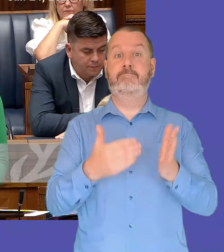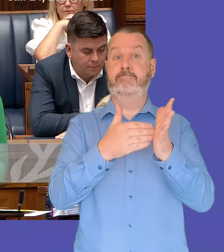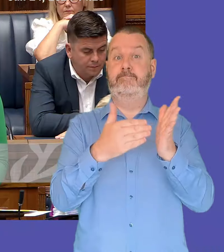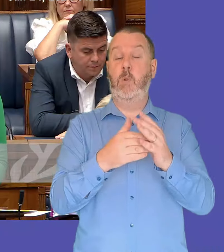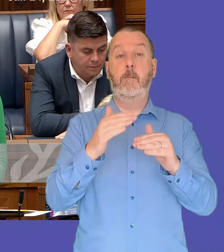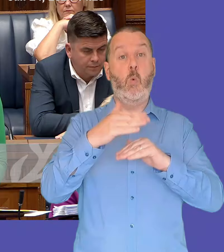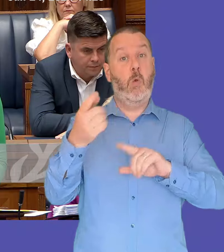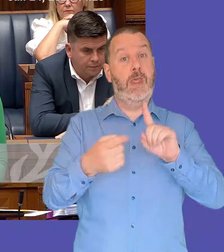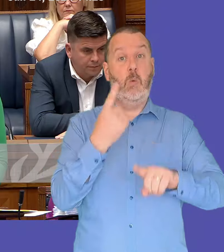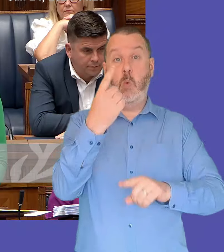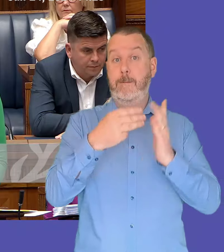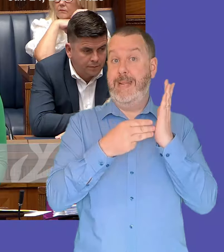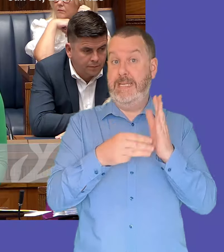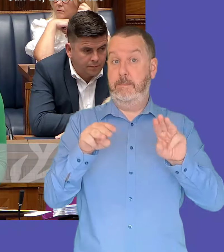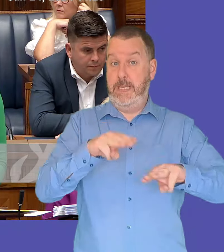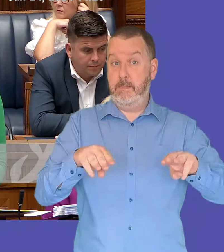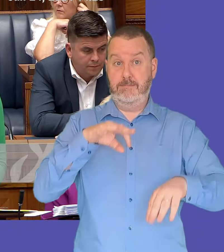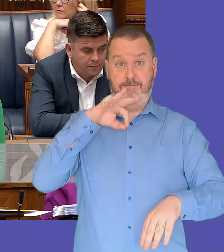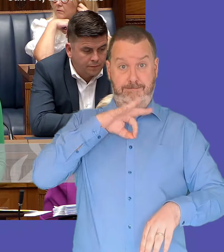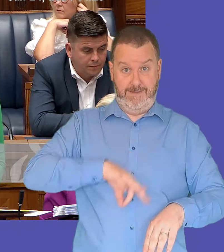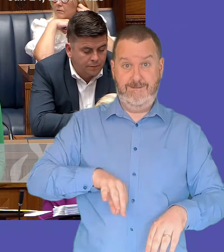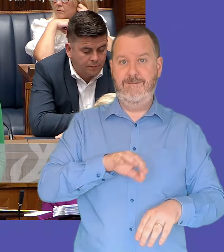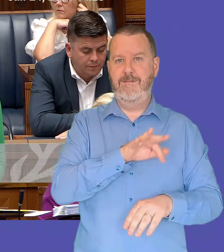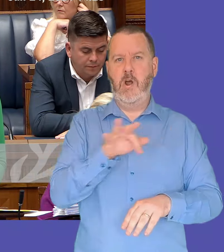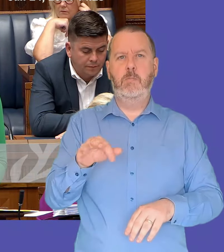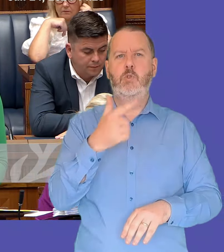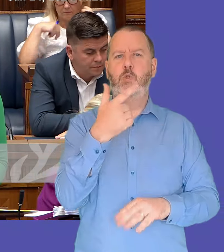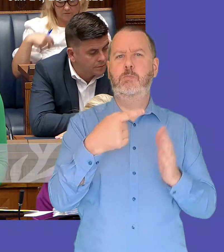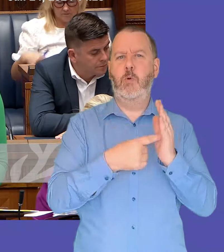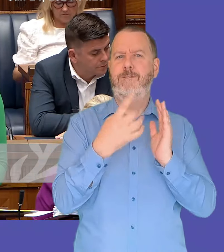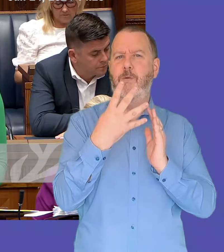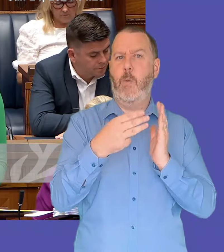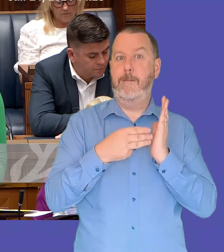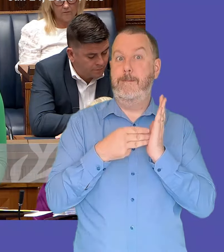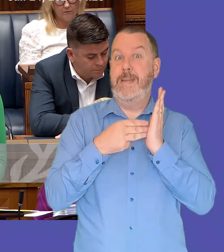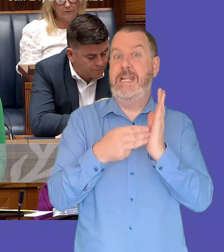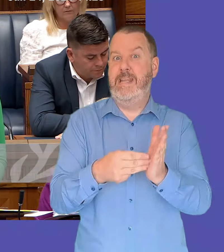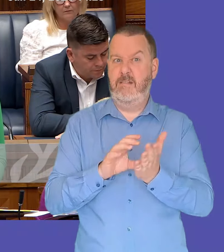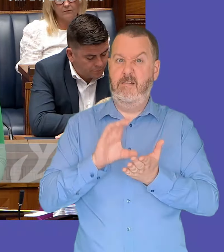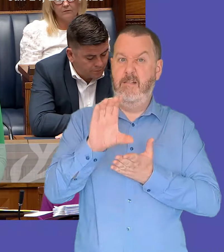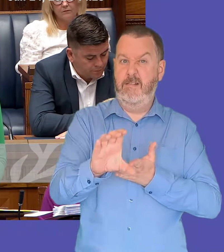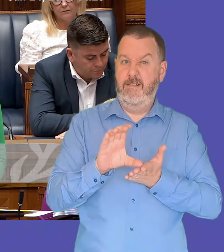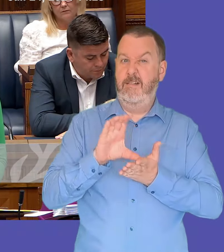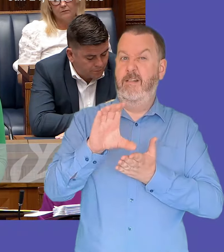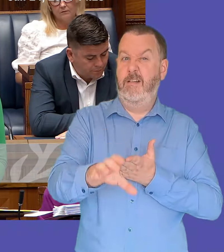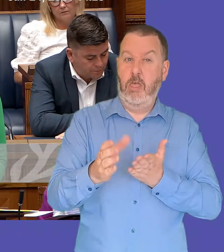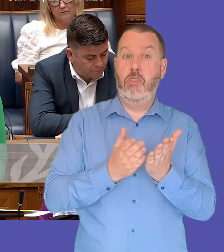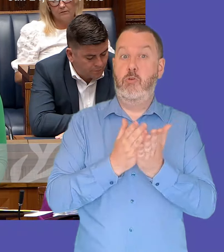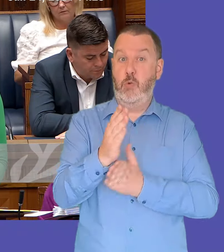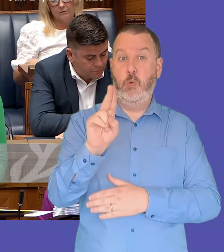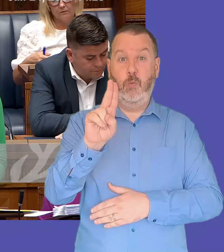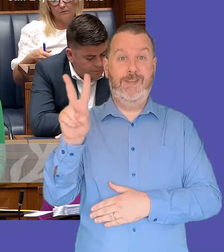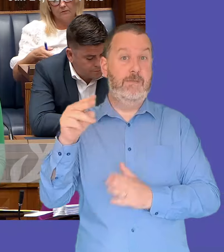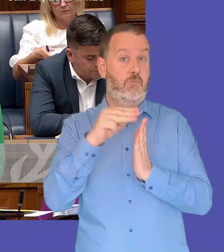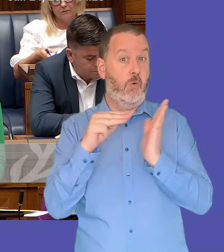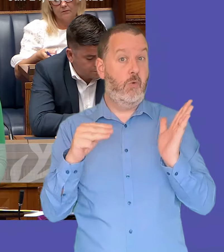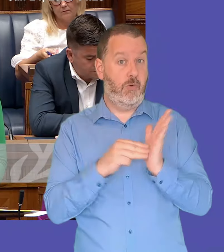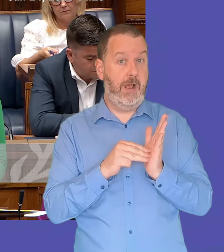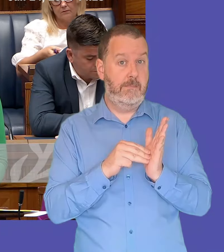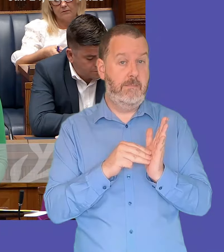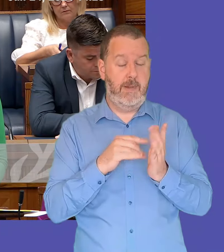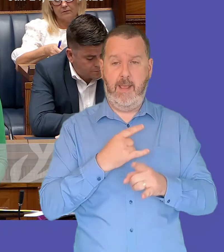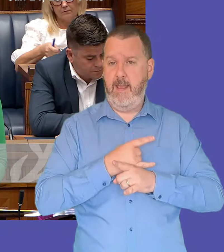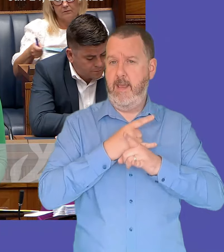have benefited from the 2.4 million investment in the dairy through the urban villages program and that that has helped boost and support community work